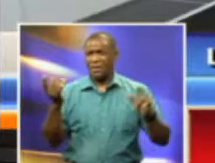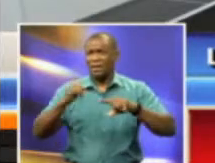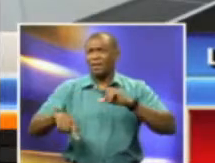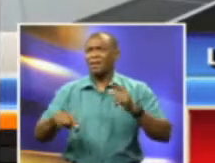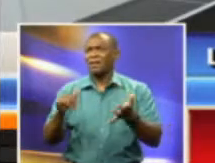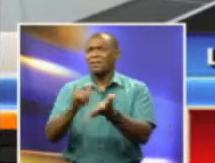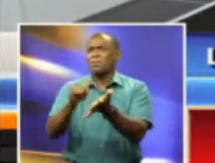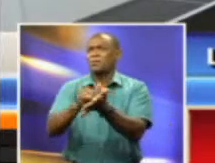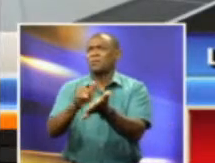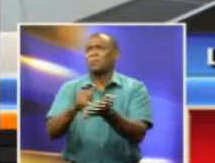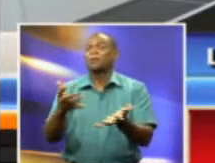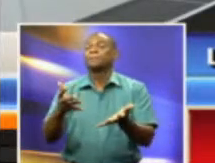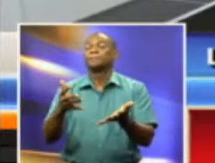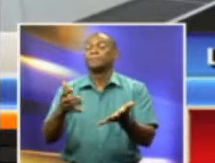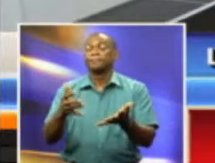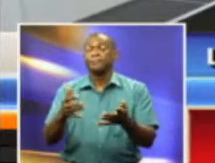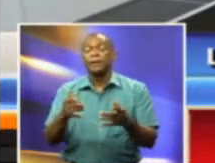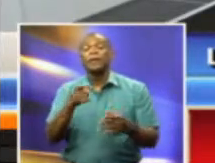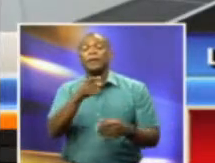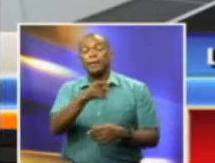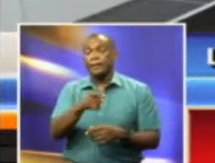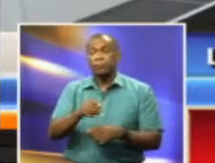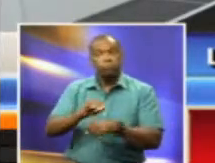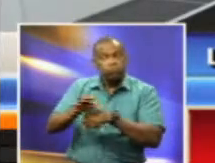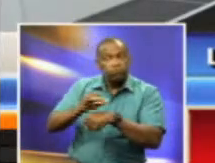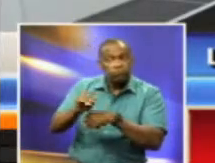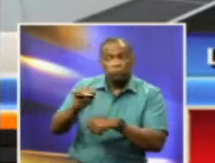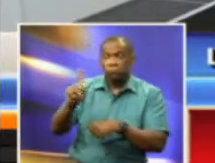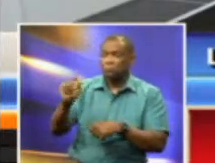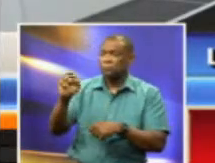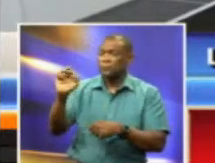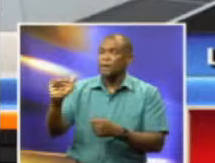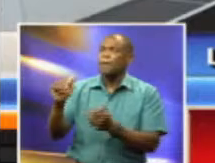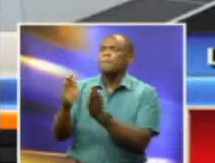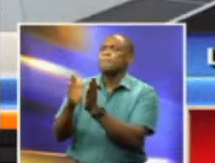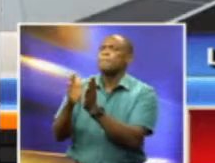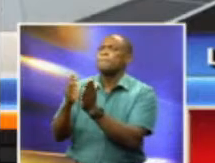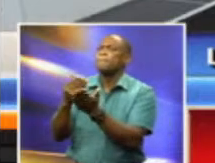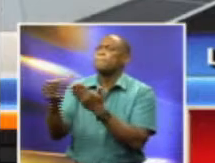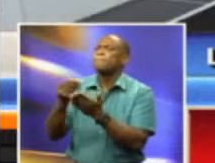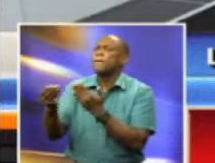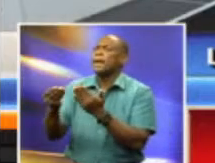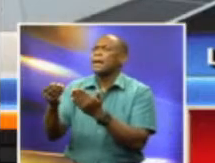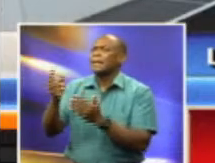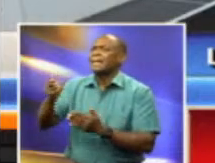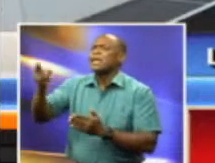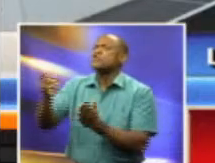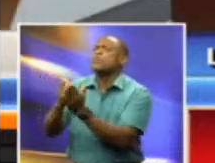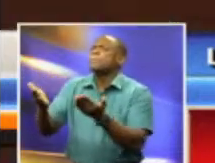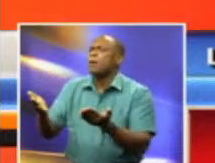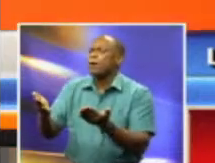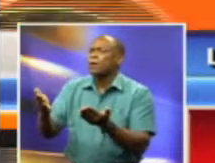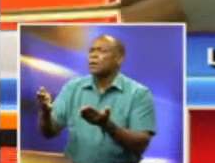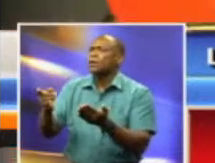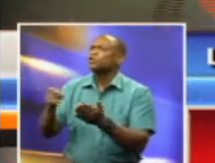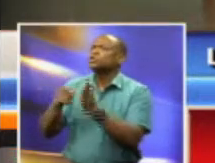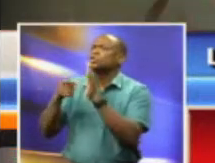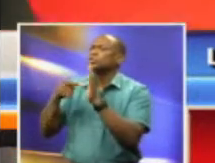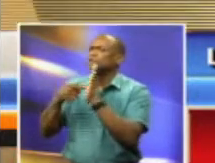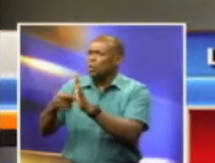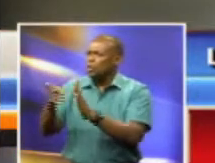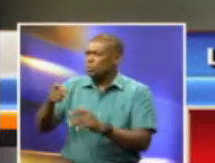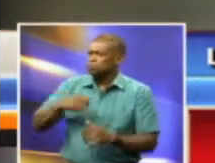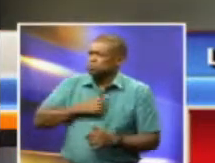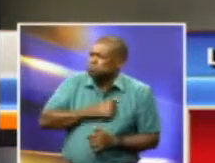Lehunt is advising the UNC leader to buy and read a history book, and also to show remorse. When you wake up,